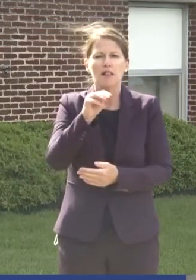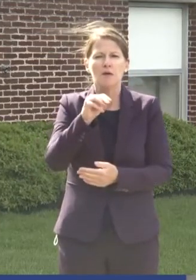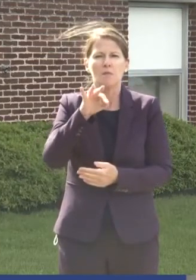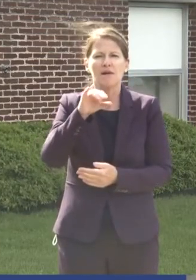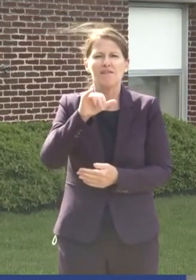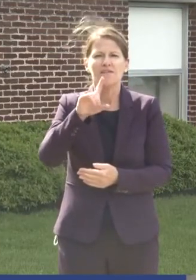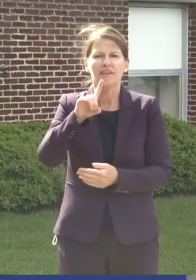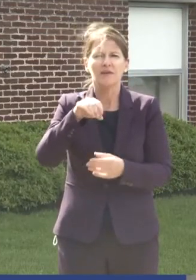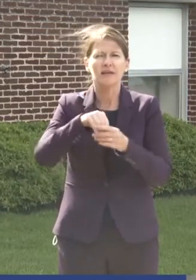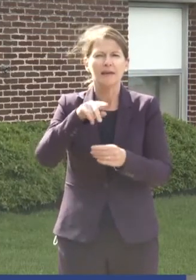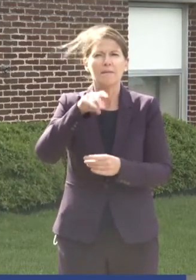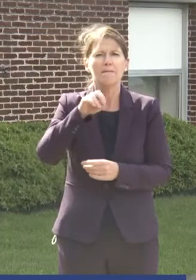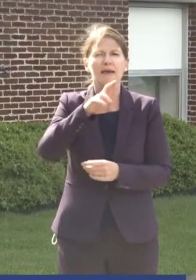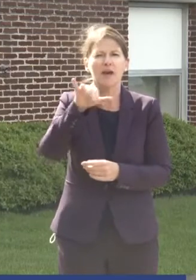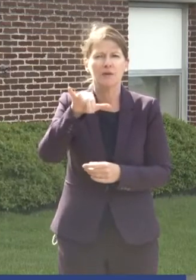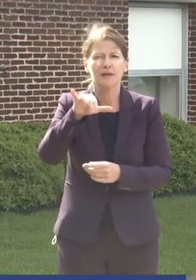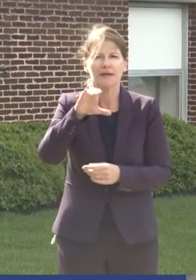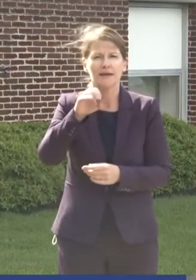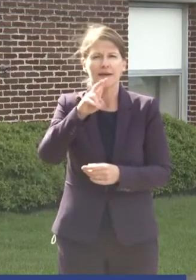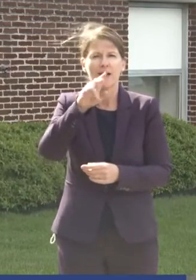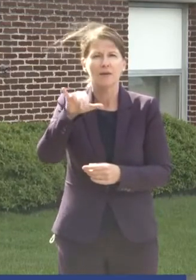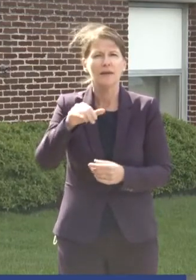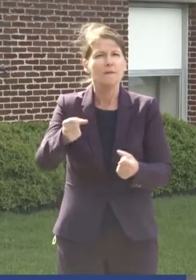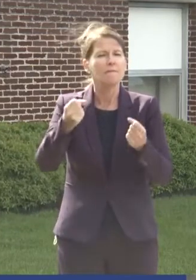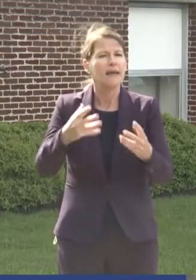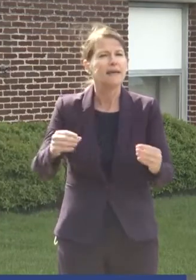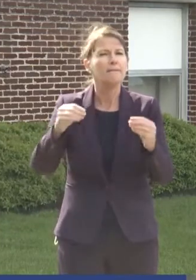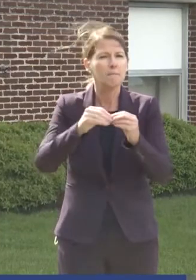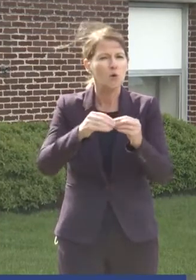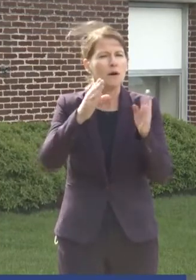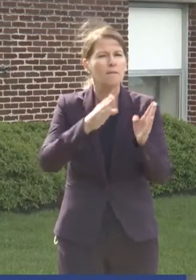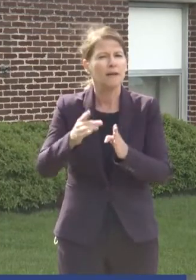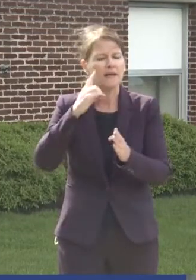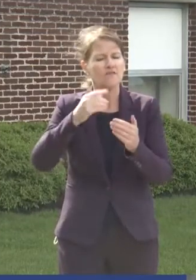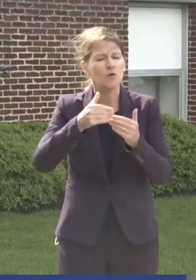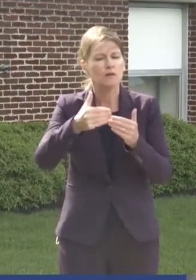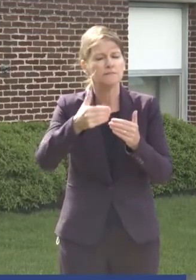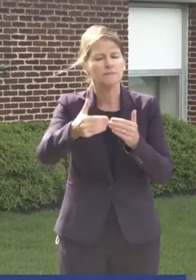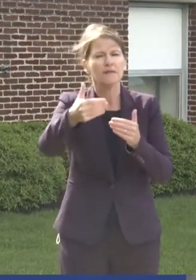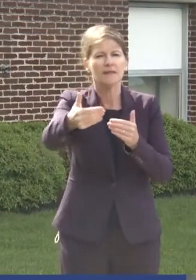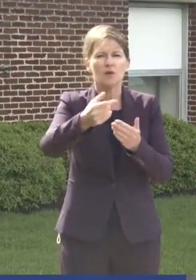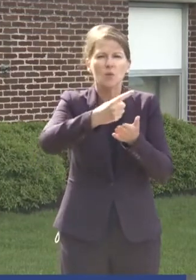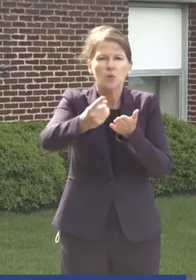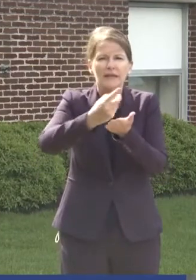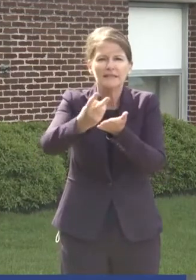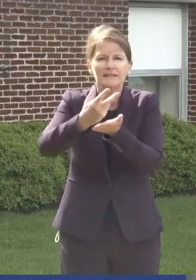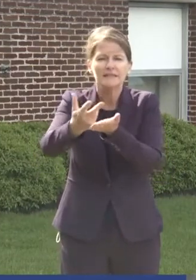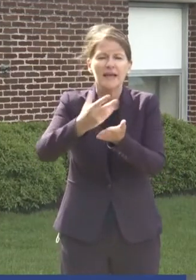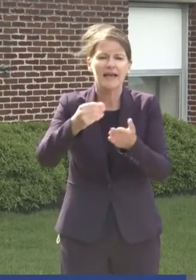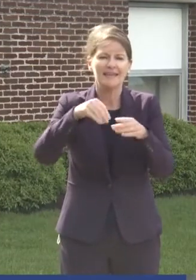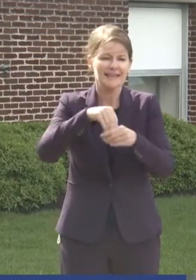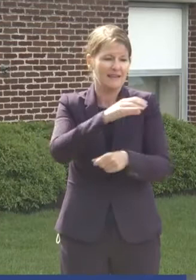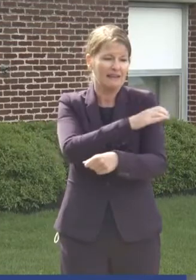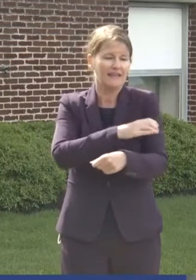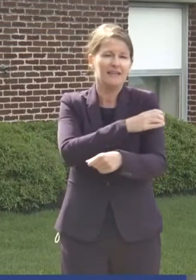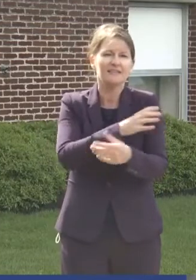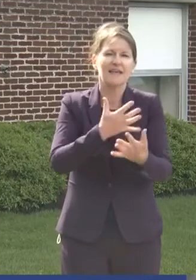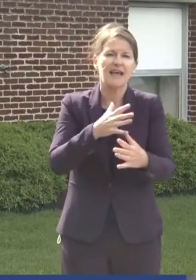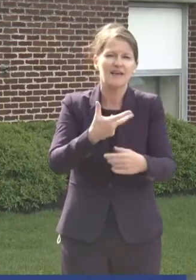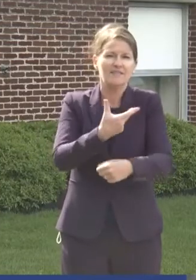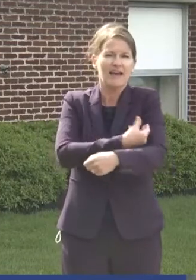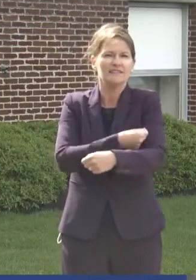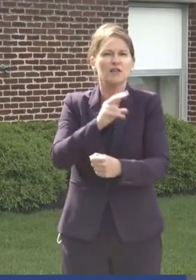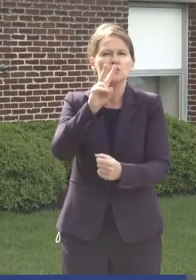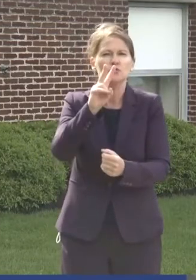County. We have many more planned in the coming weeks and through these clinics we have nearly reached 2500